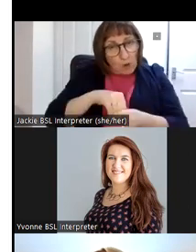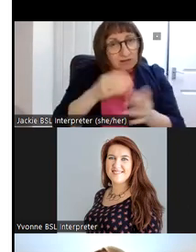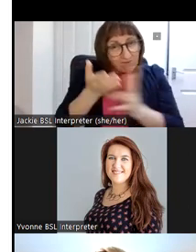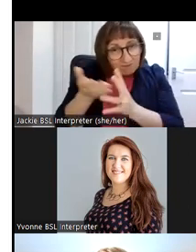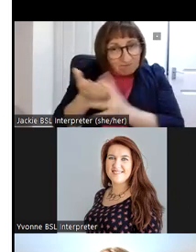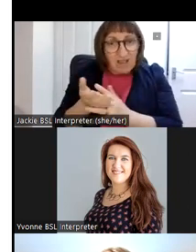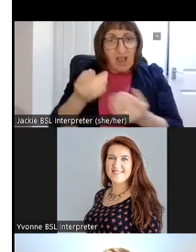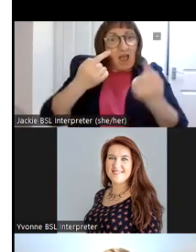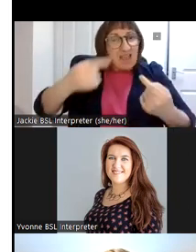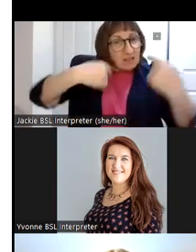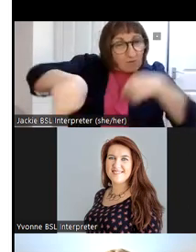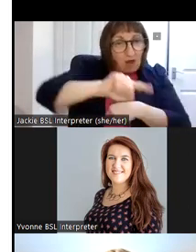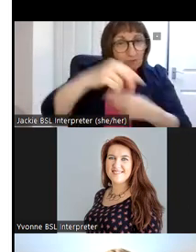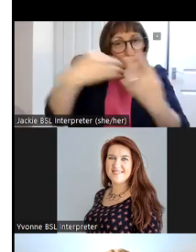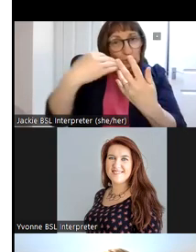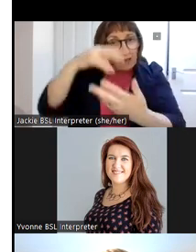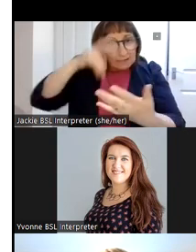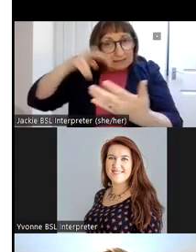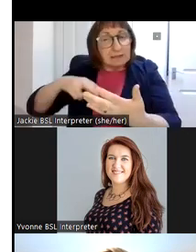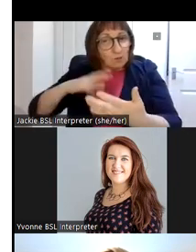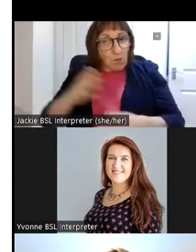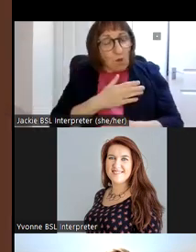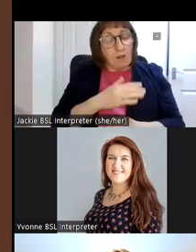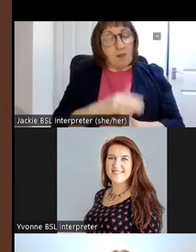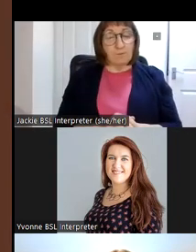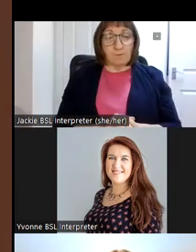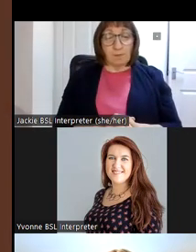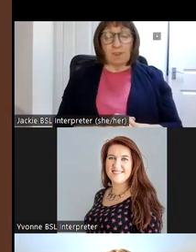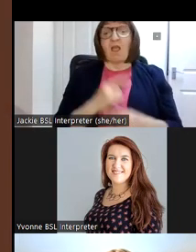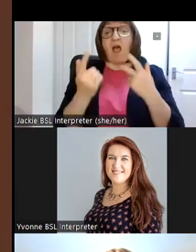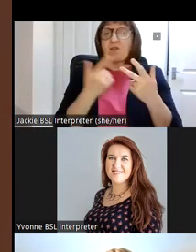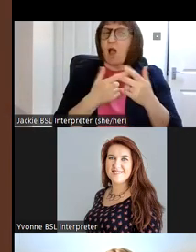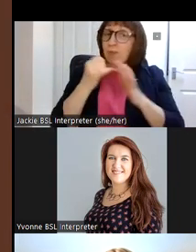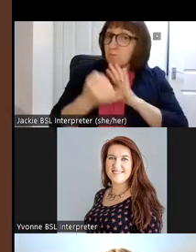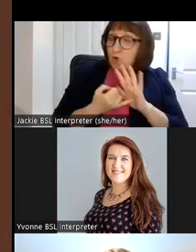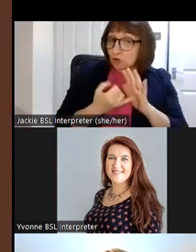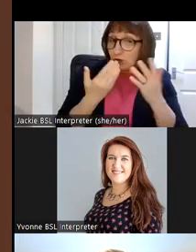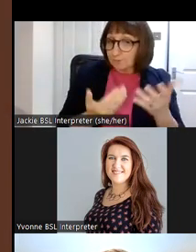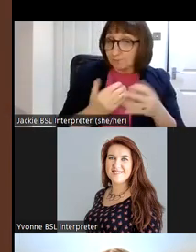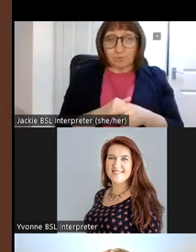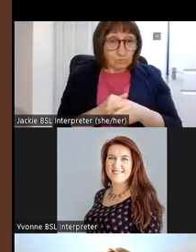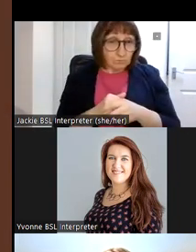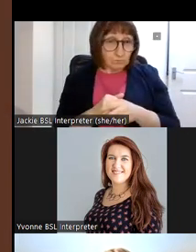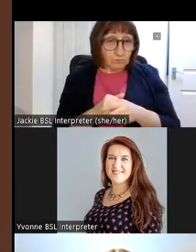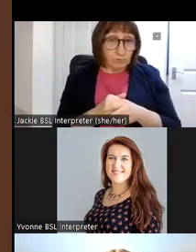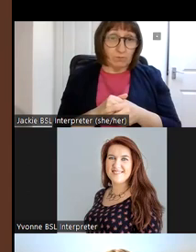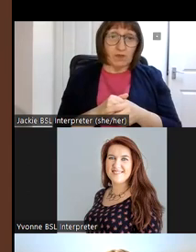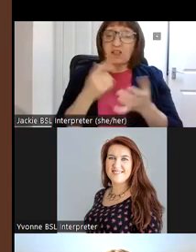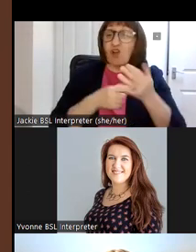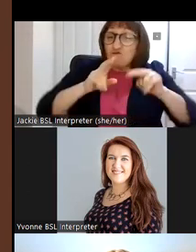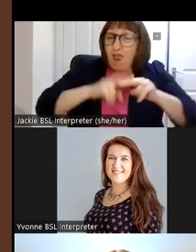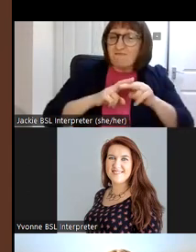you know available for everybody another project is uh it's a reference type archive